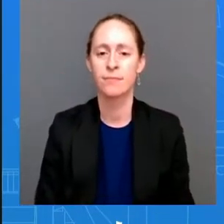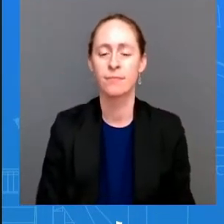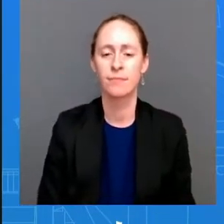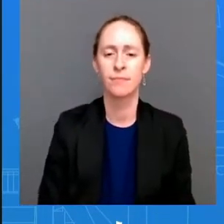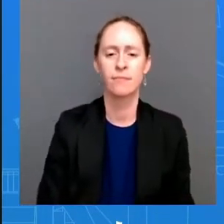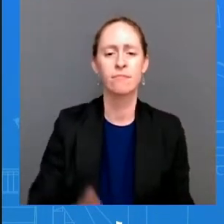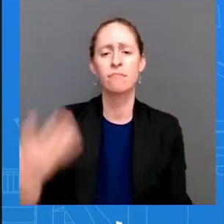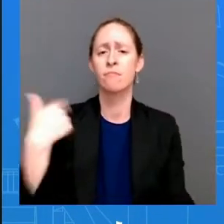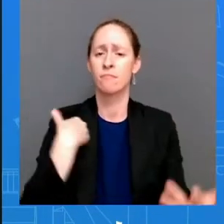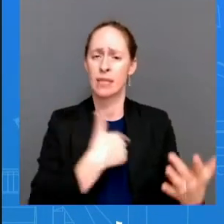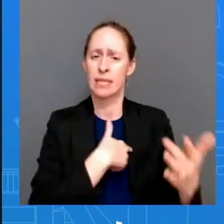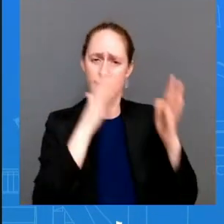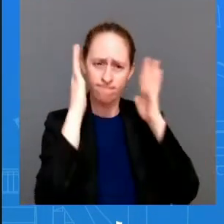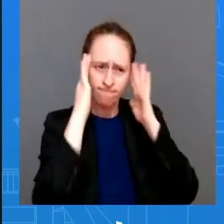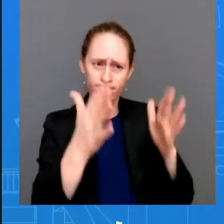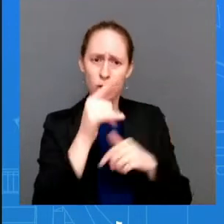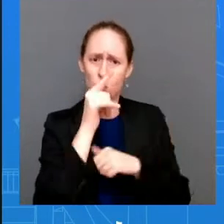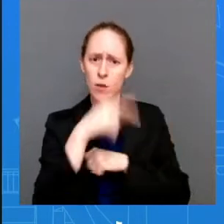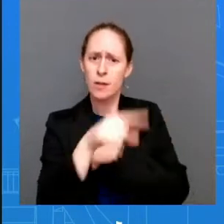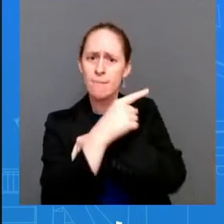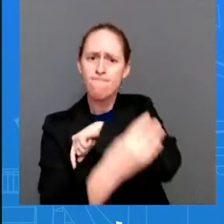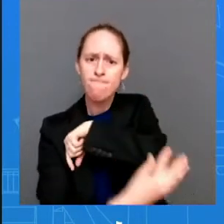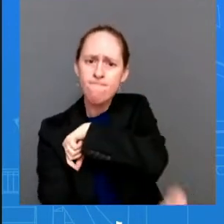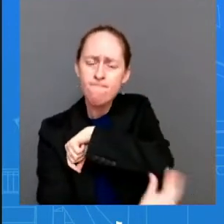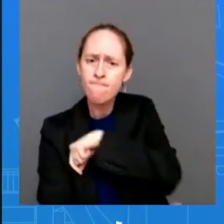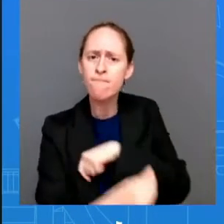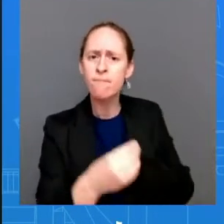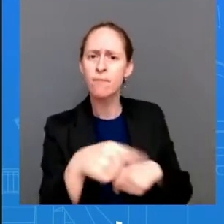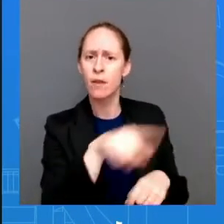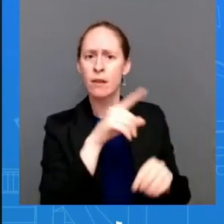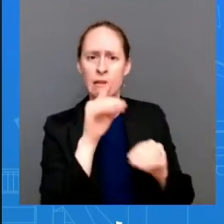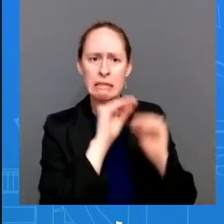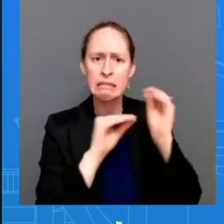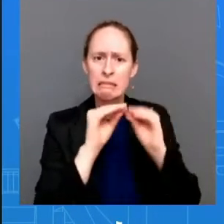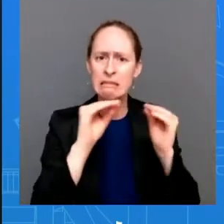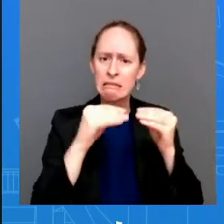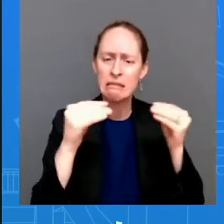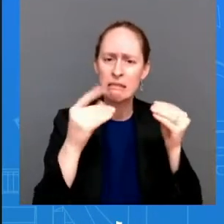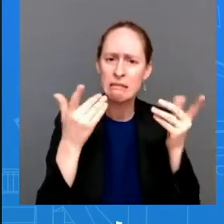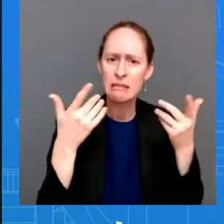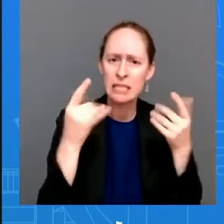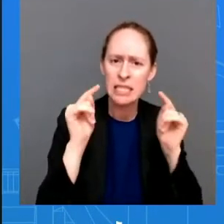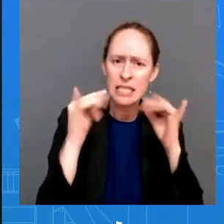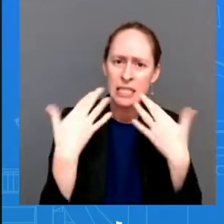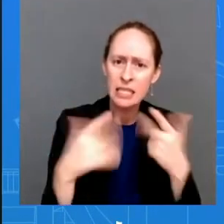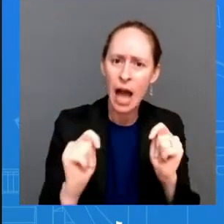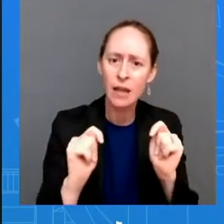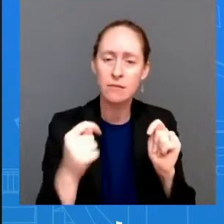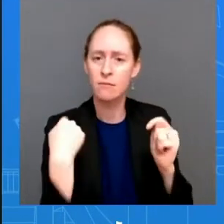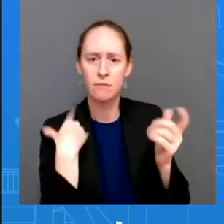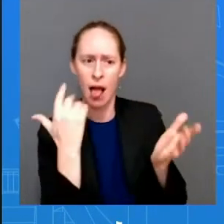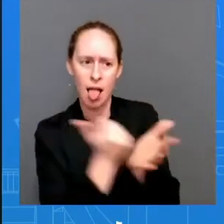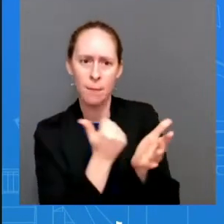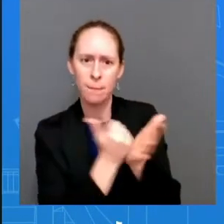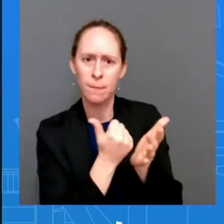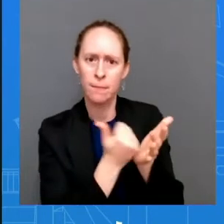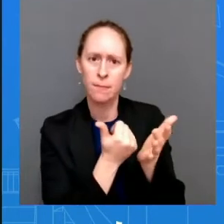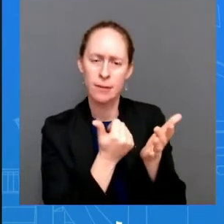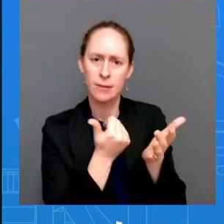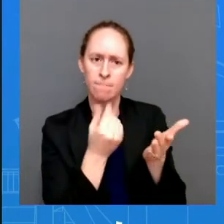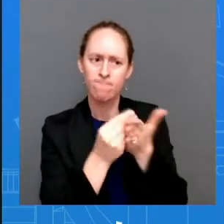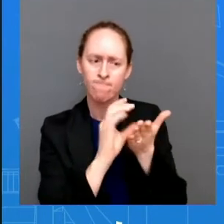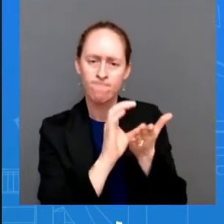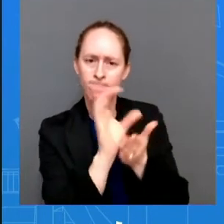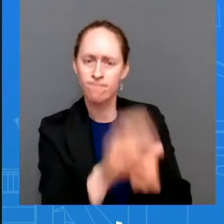certain costs so hhs as as you know the president's going to sign the executive order it says to consider uh secretary becerra will uh